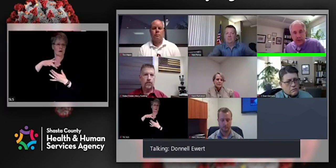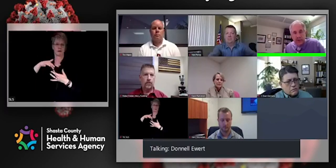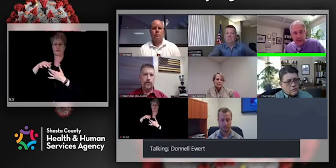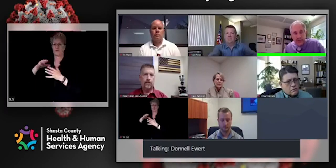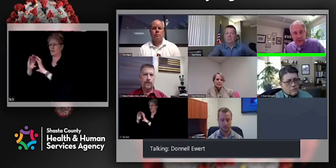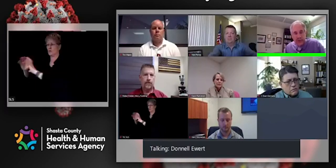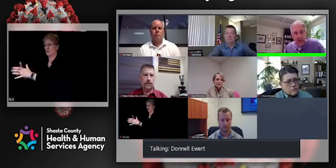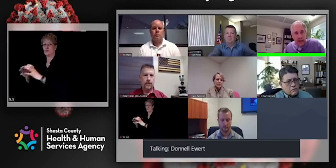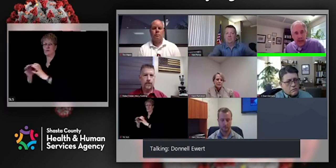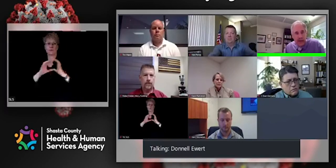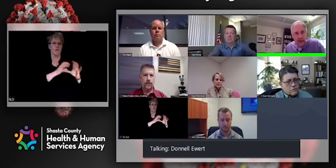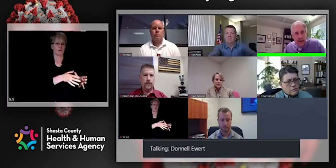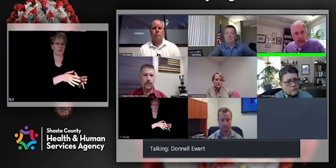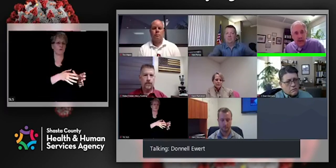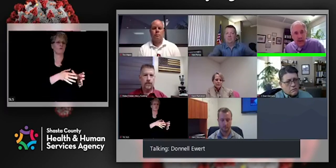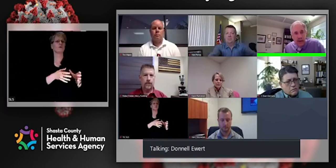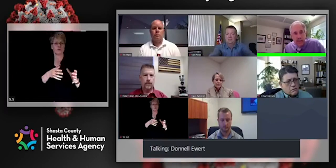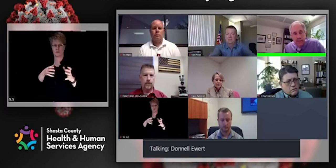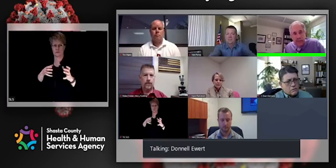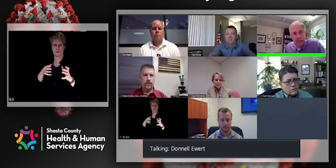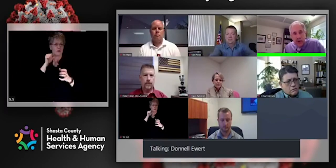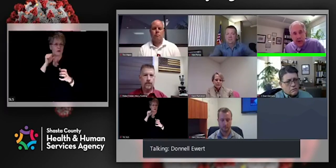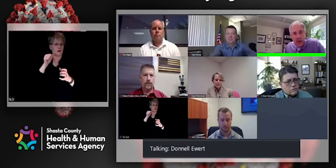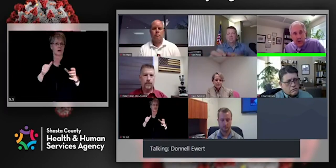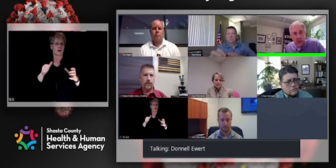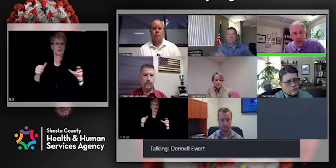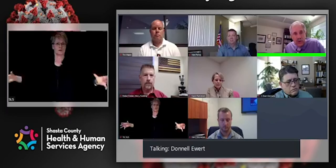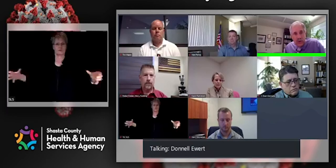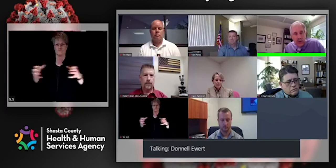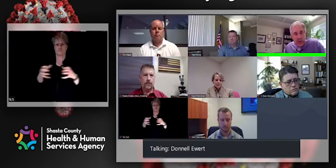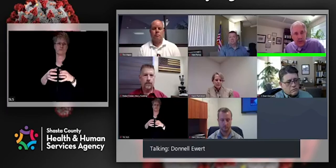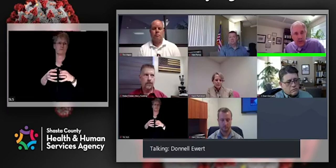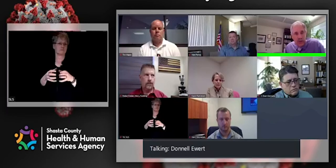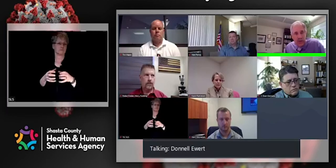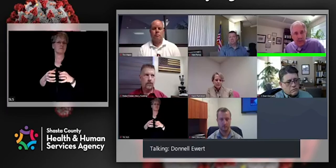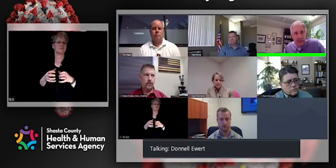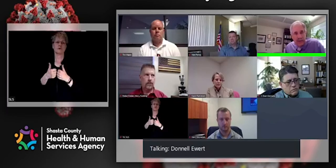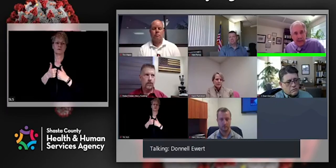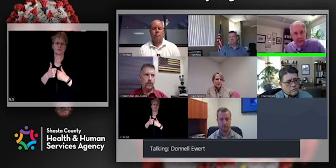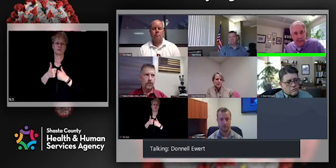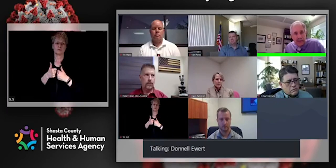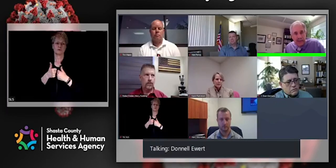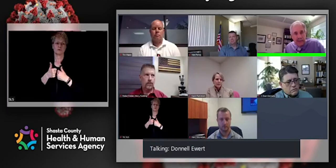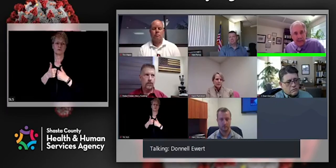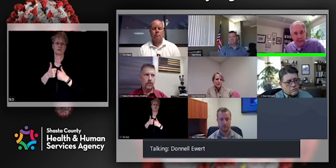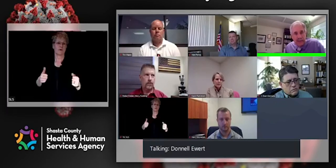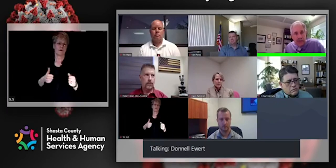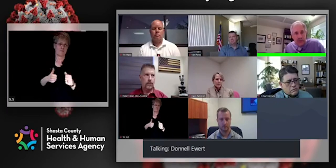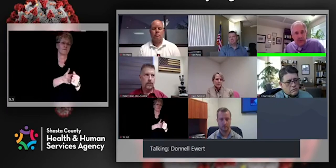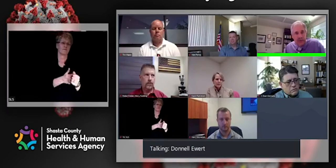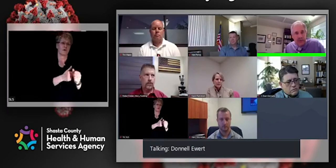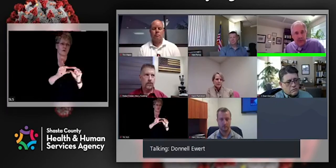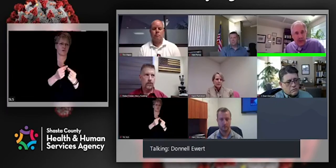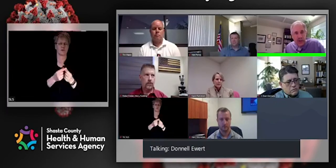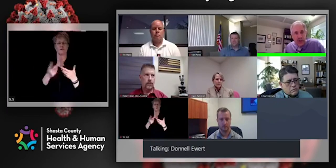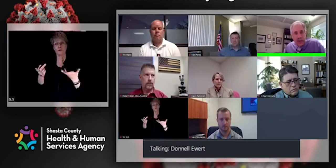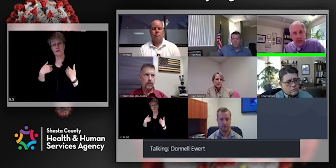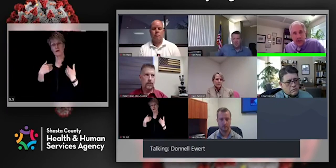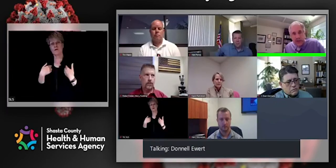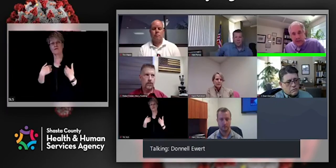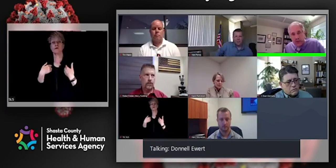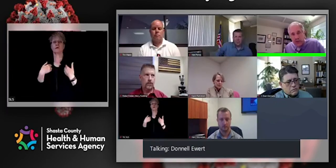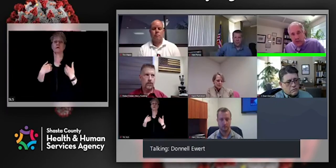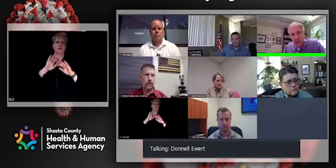practice social distancing. And, um, they also are doing, uh, the swim team activities out there using social distancing.